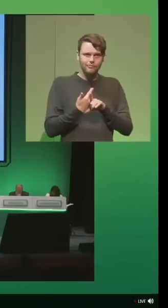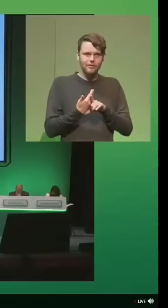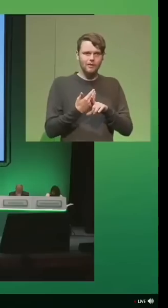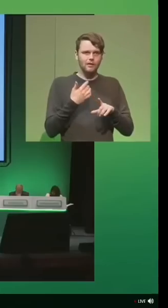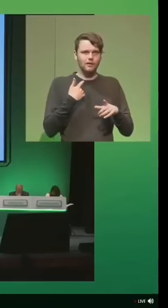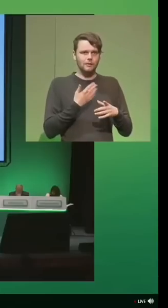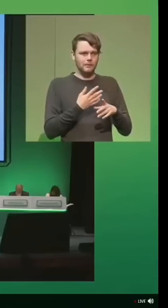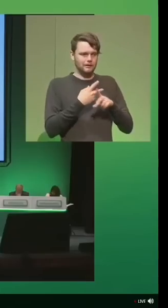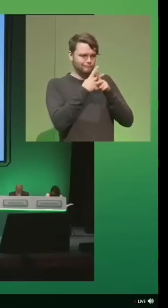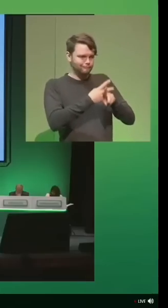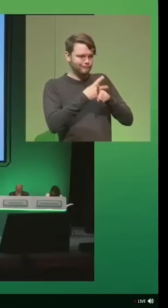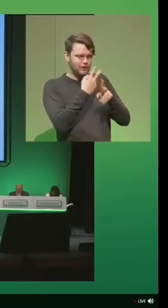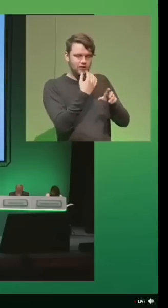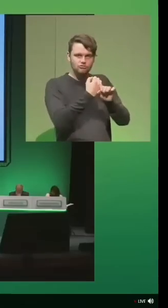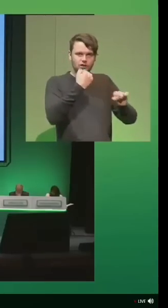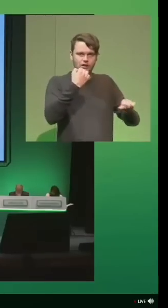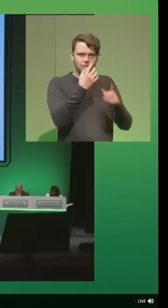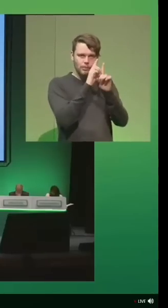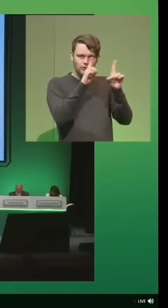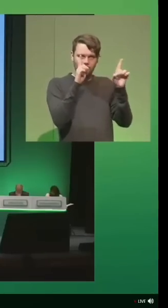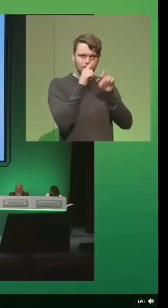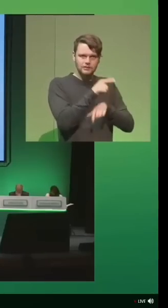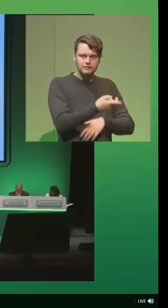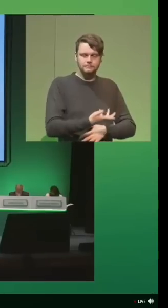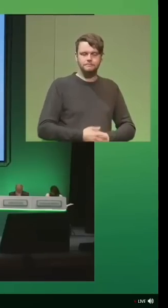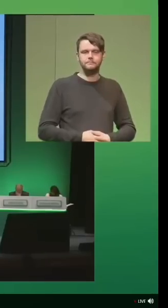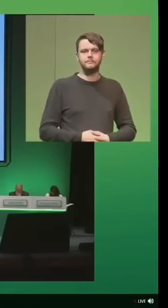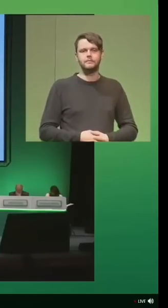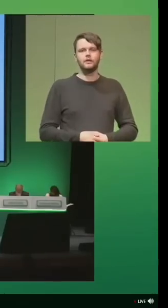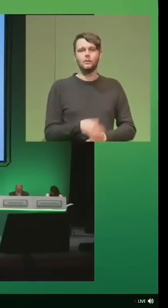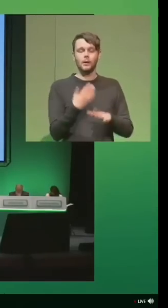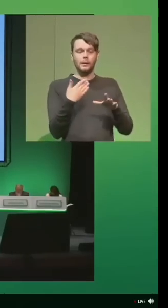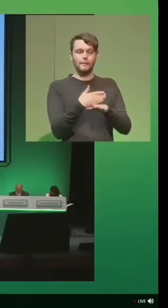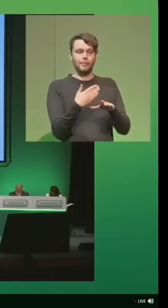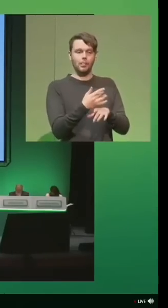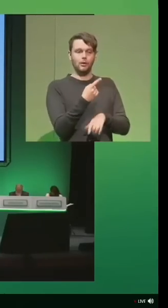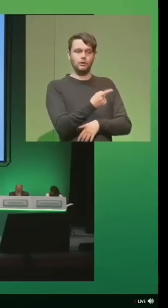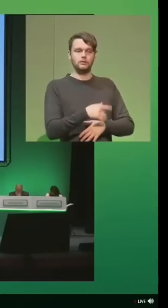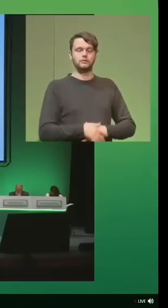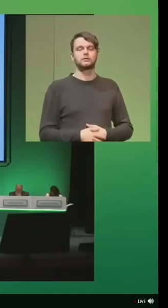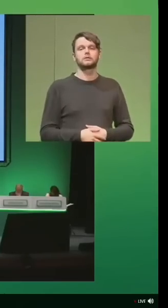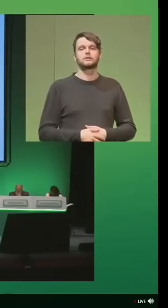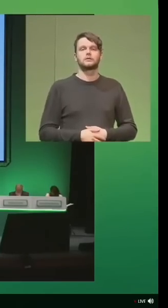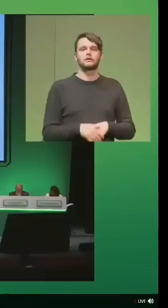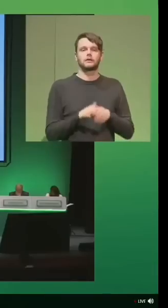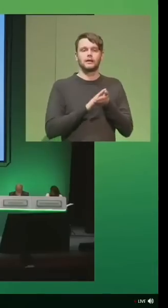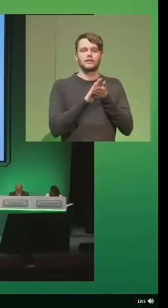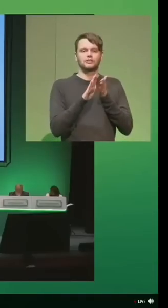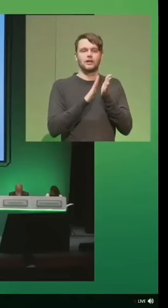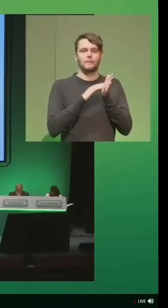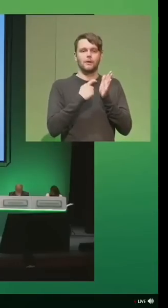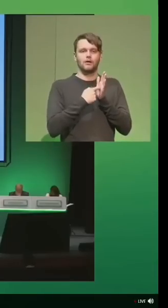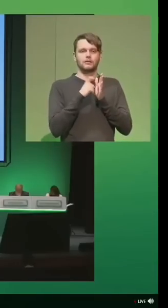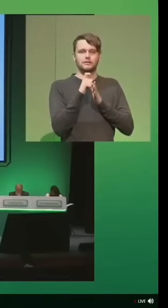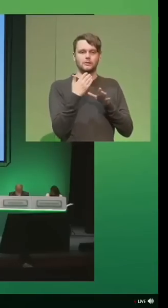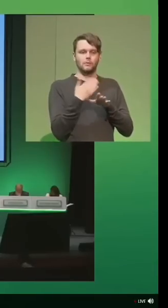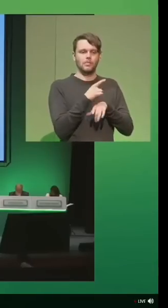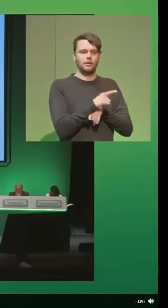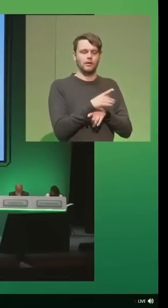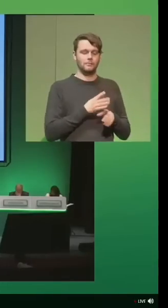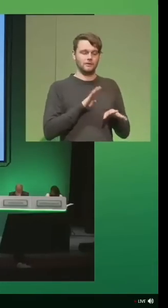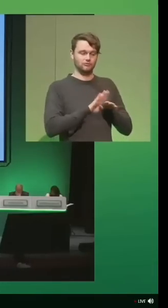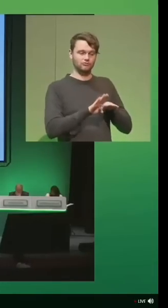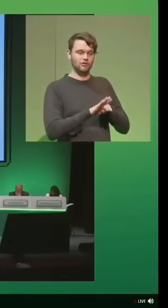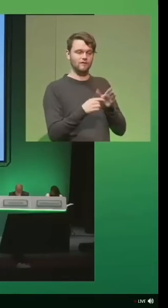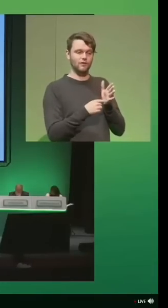a mentor for graduates at university. Whilst employed at HMRC, I train tax